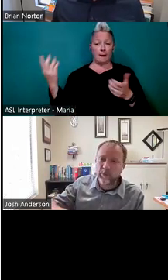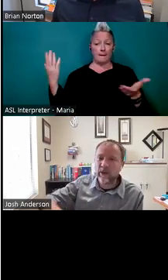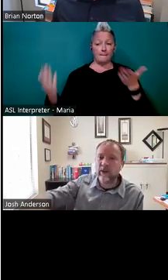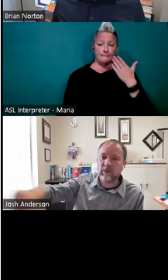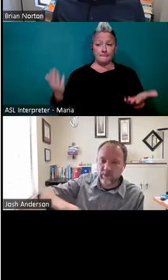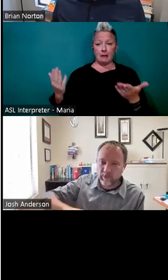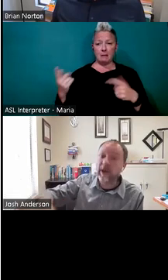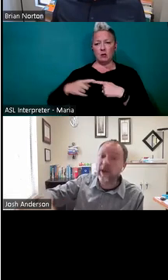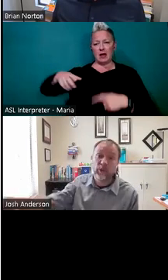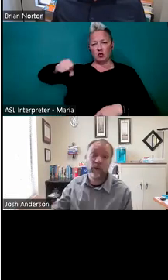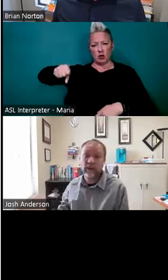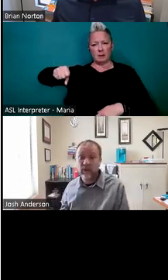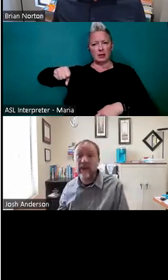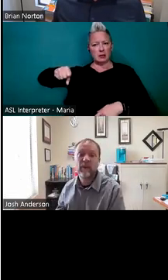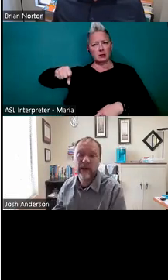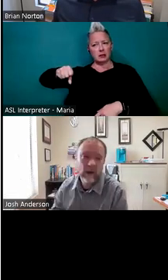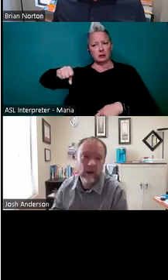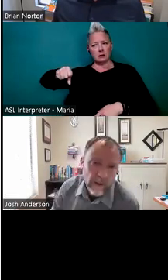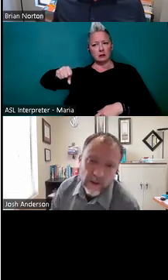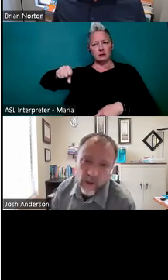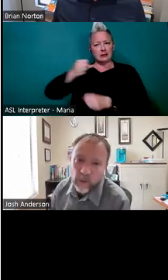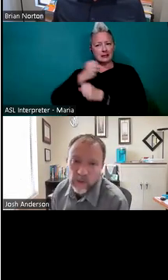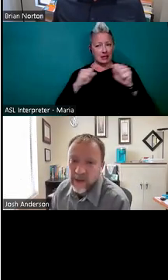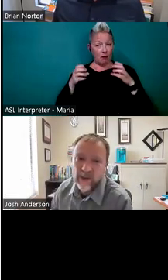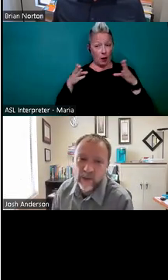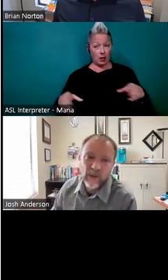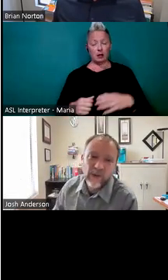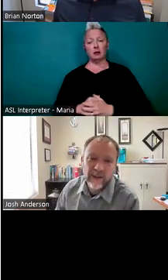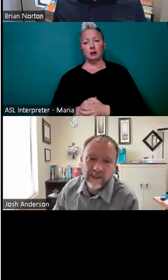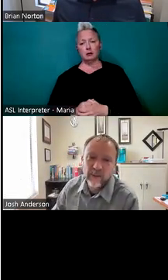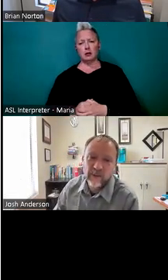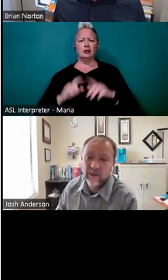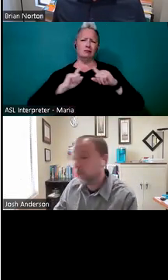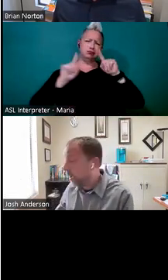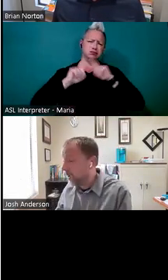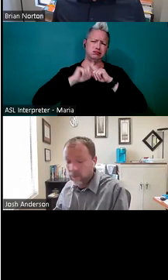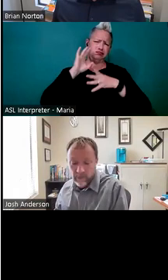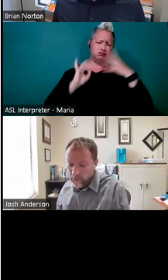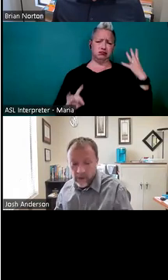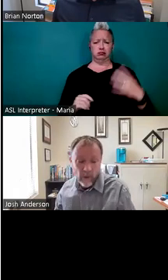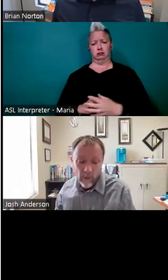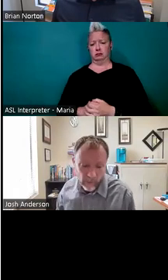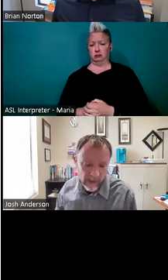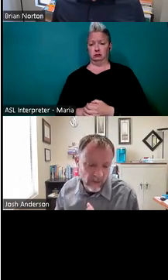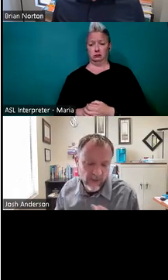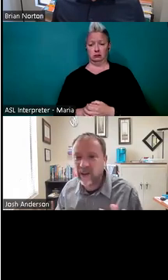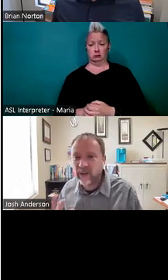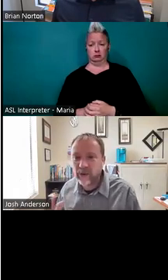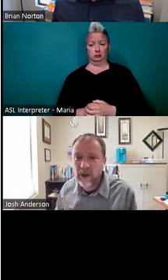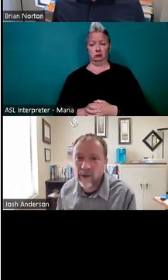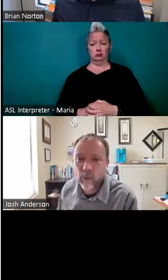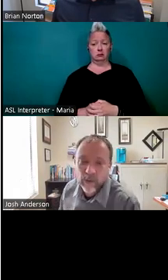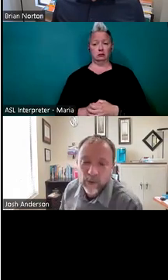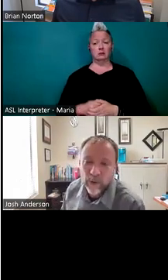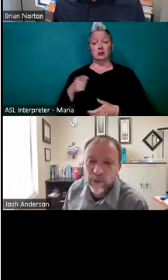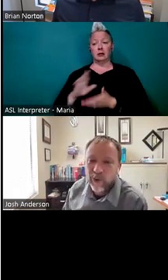able to be gripped in a meaningful and safe manner. So, so yeah, there's all kinds of different stuff that may very well, again, you can get a little